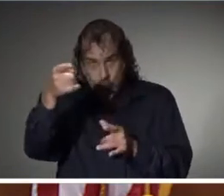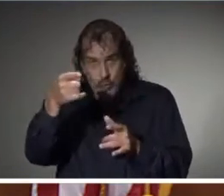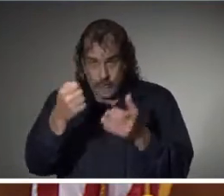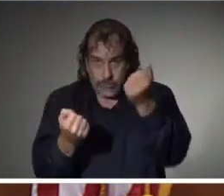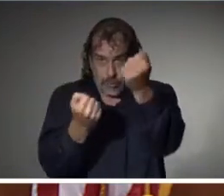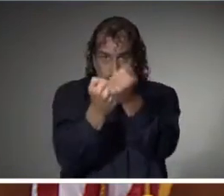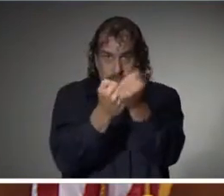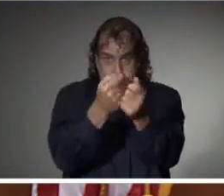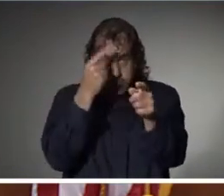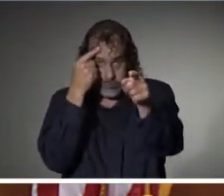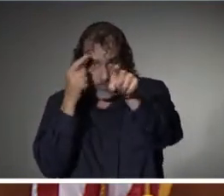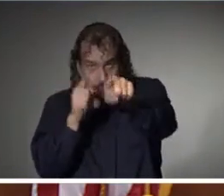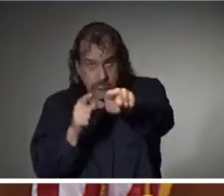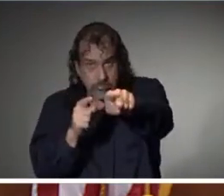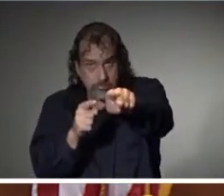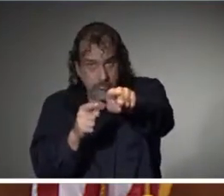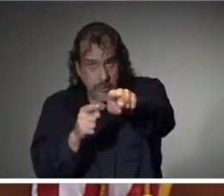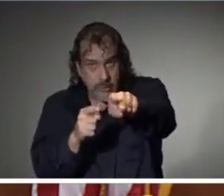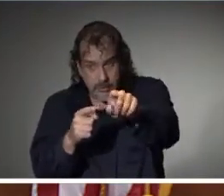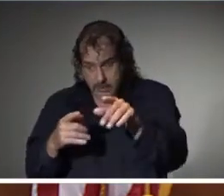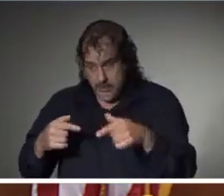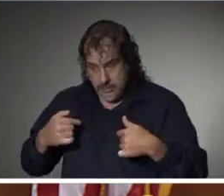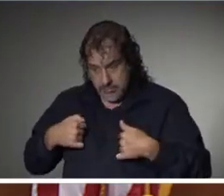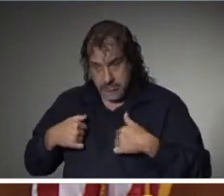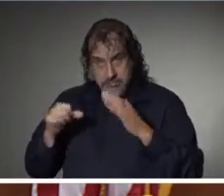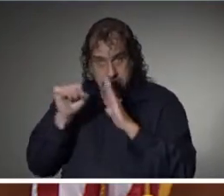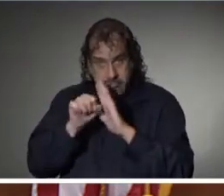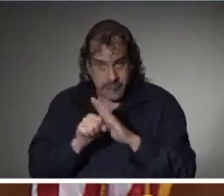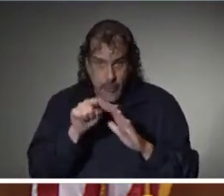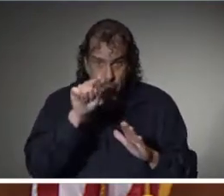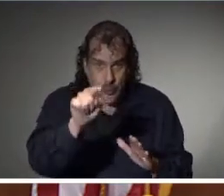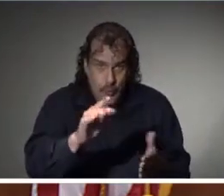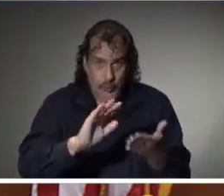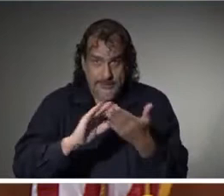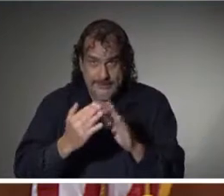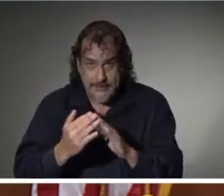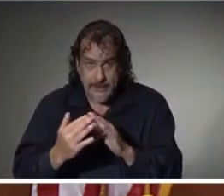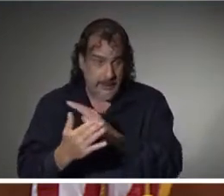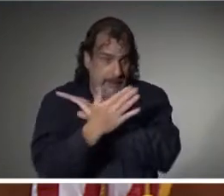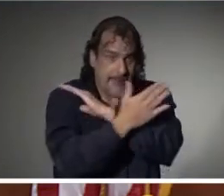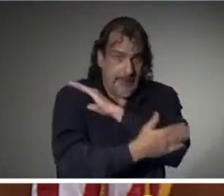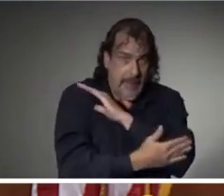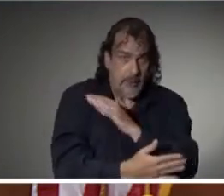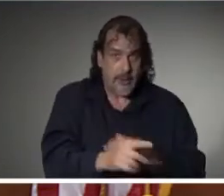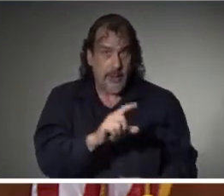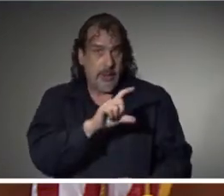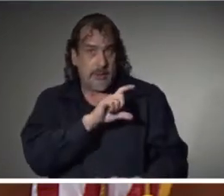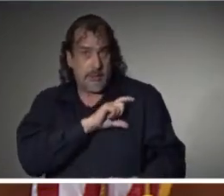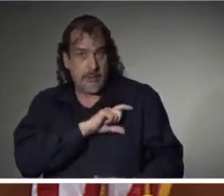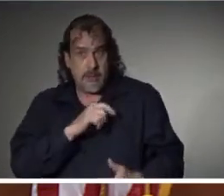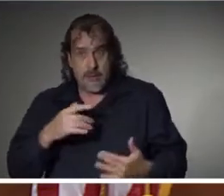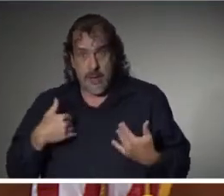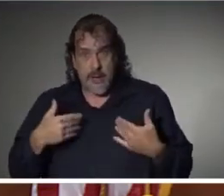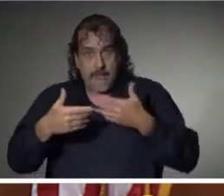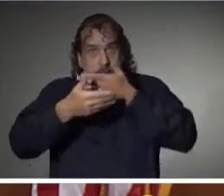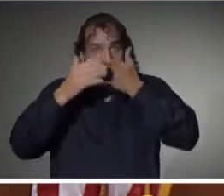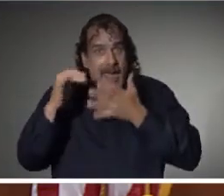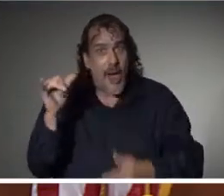by state officials but also buy-in by the local officials, if there's buy-in by law enforcement to wear masks,